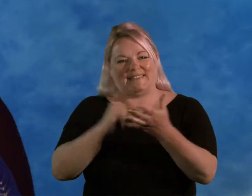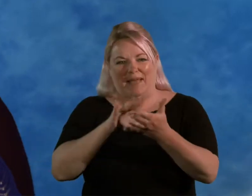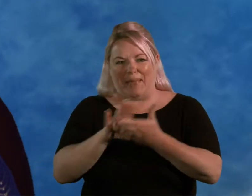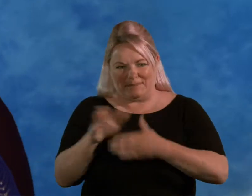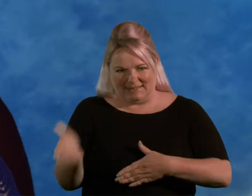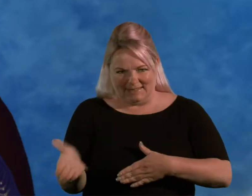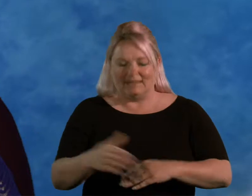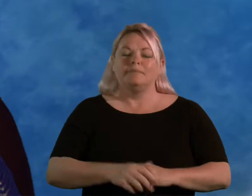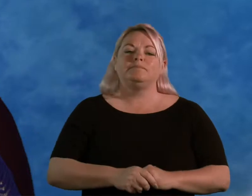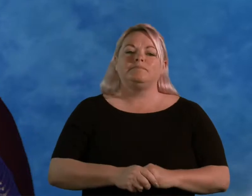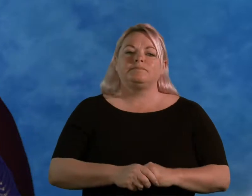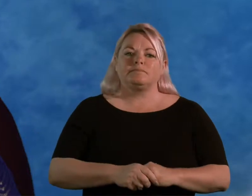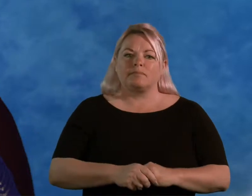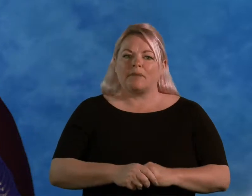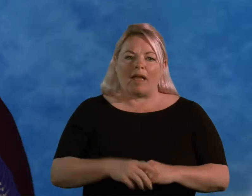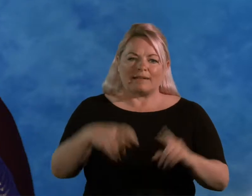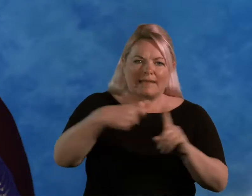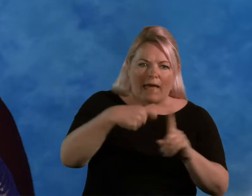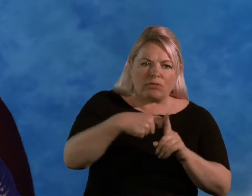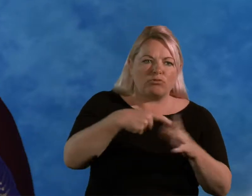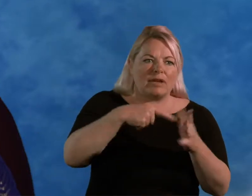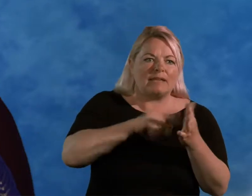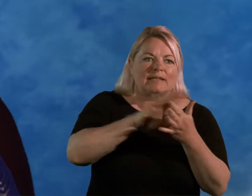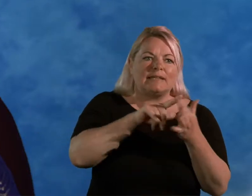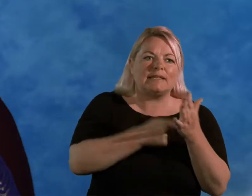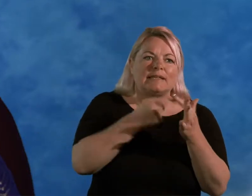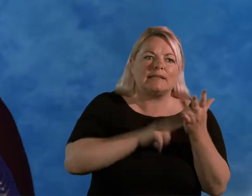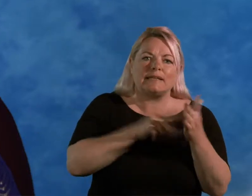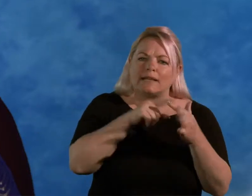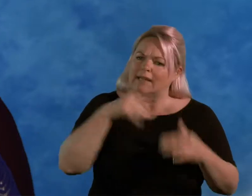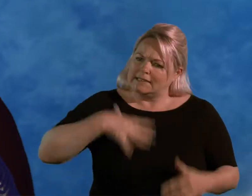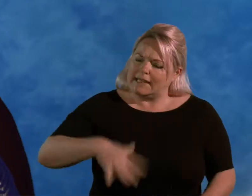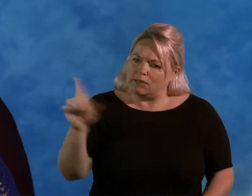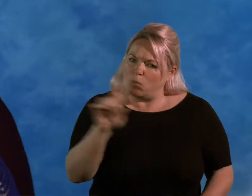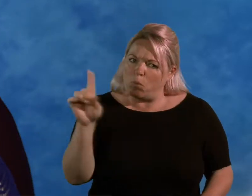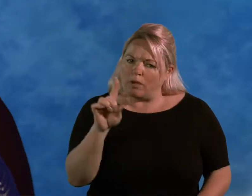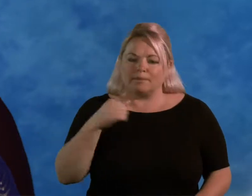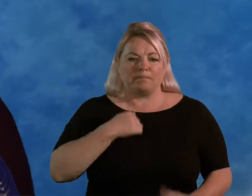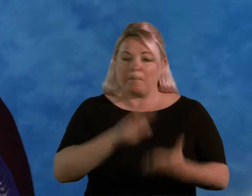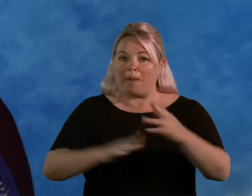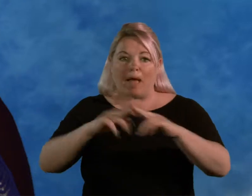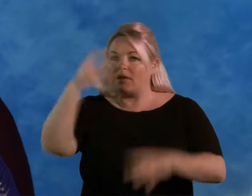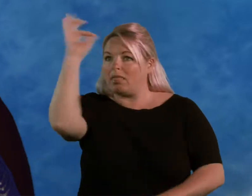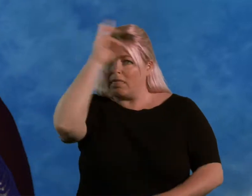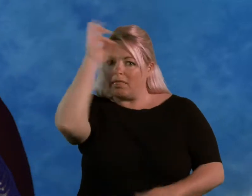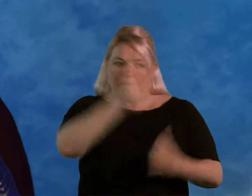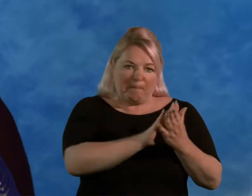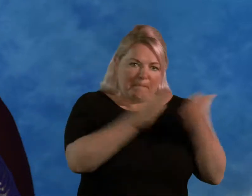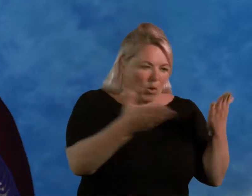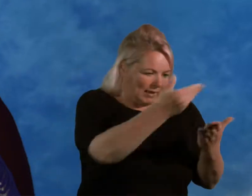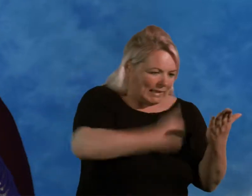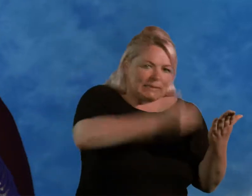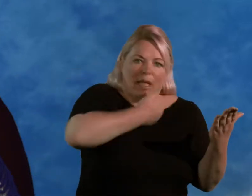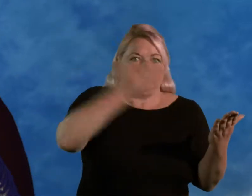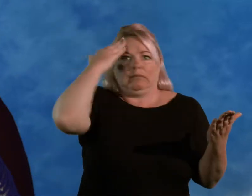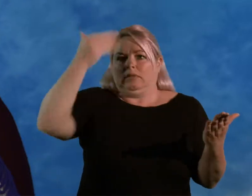it was all about what did Catherine need. So my parents didn't exactly have a book. They went out to the